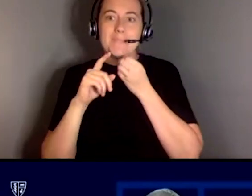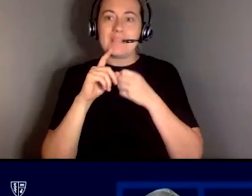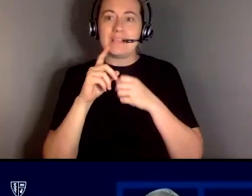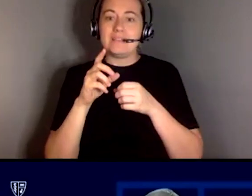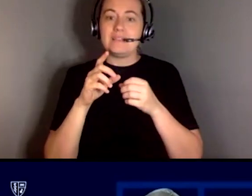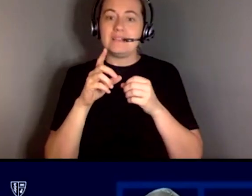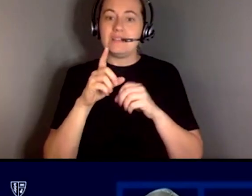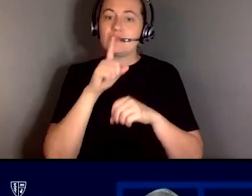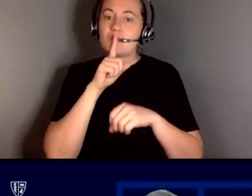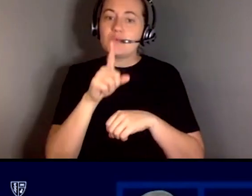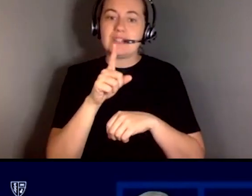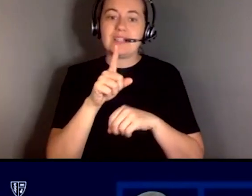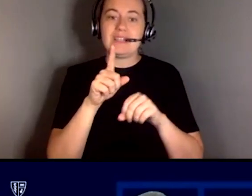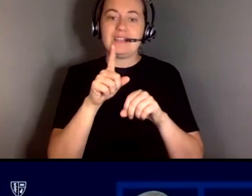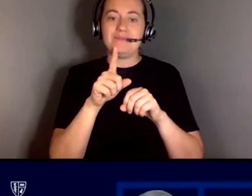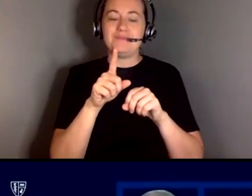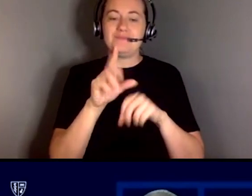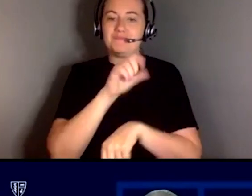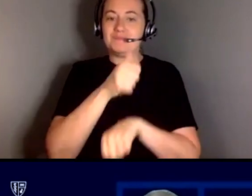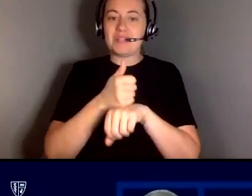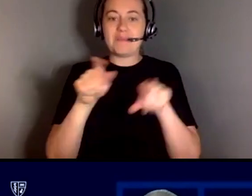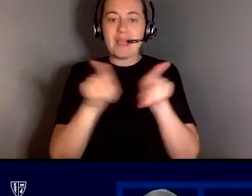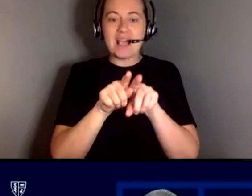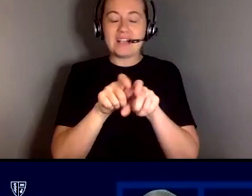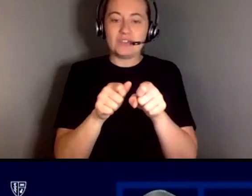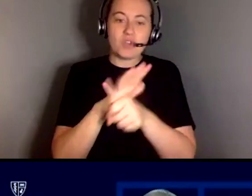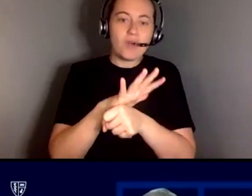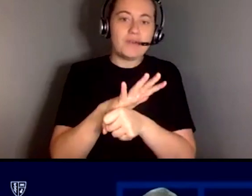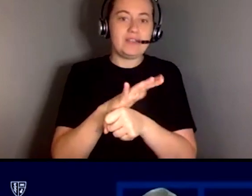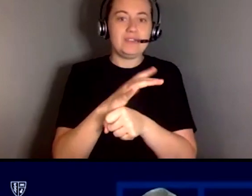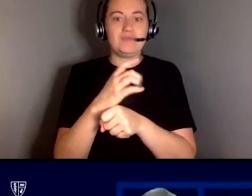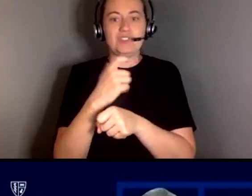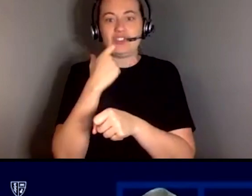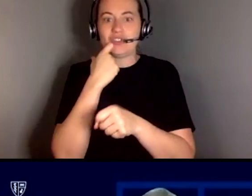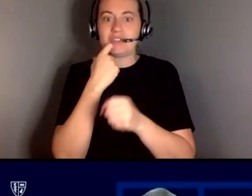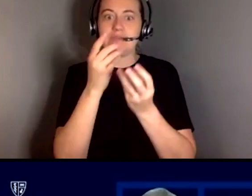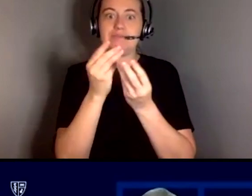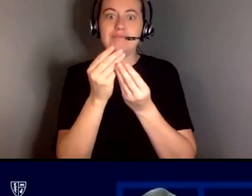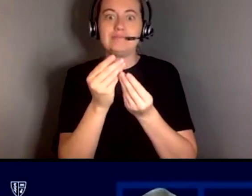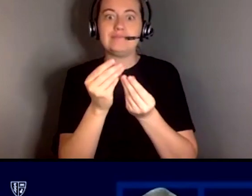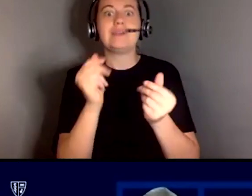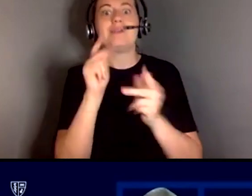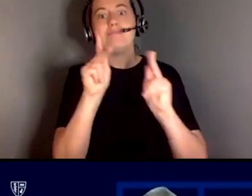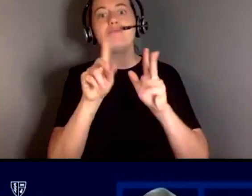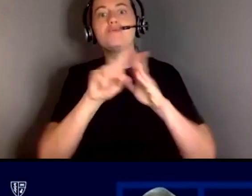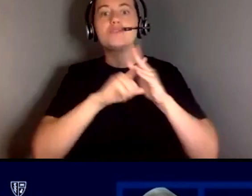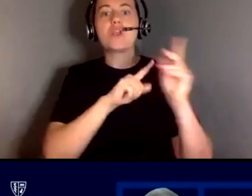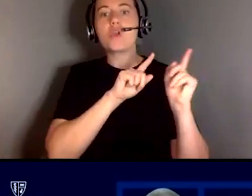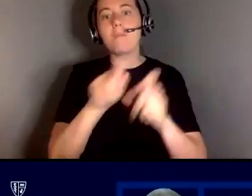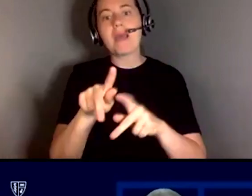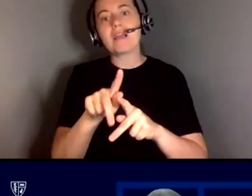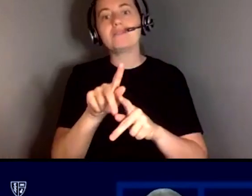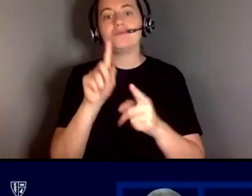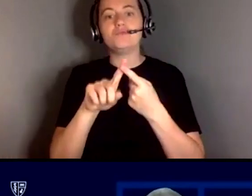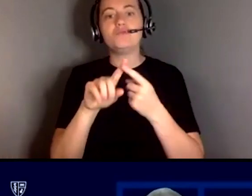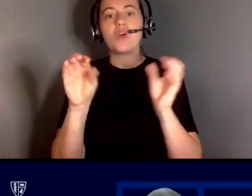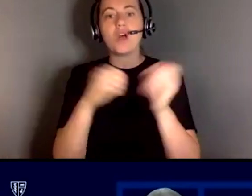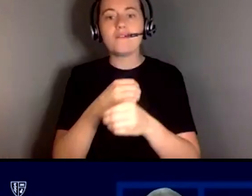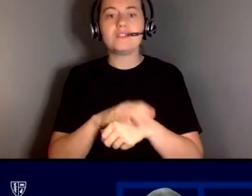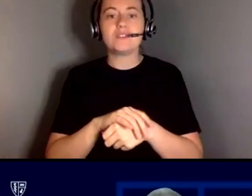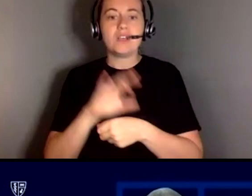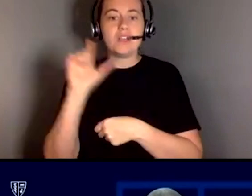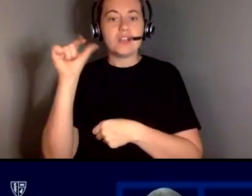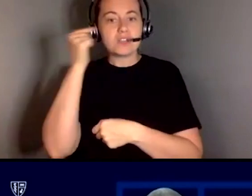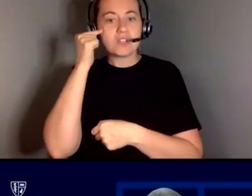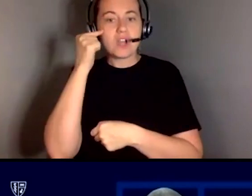you know we were all kind of coming out of covid people are coming back to the office governor hochel does feel pretty